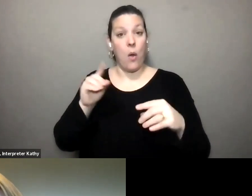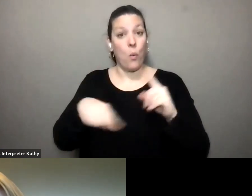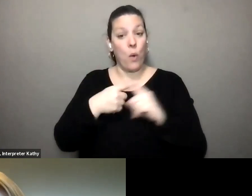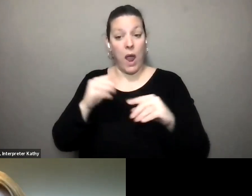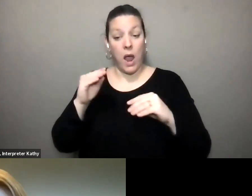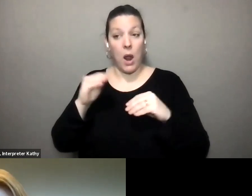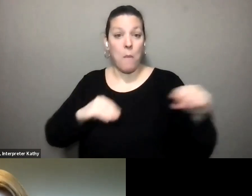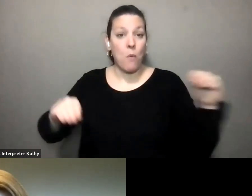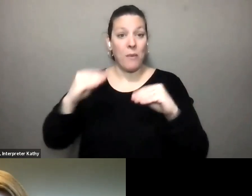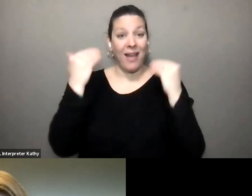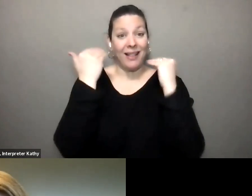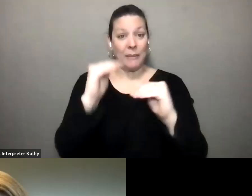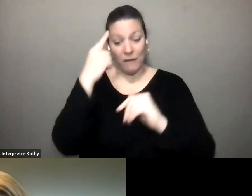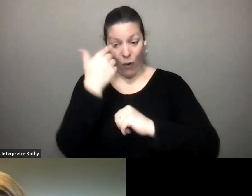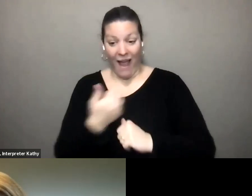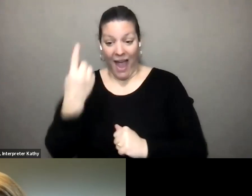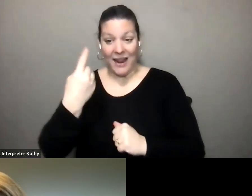we are all less free